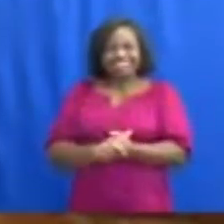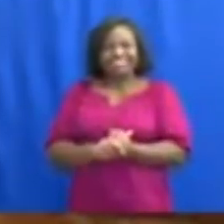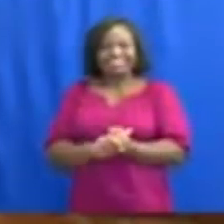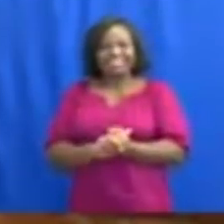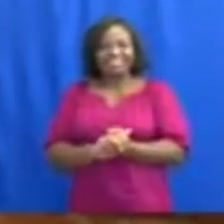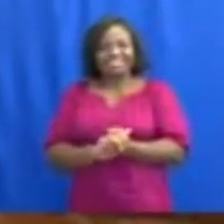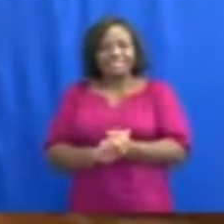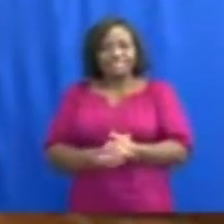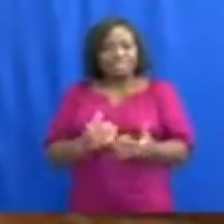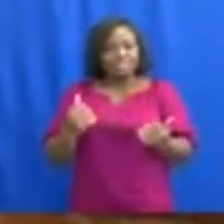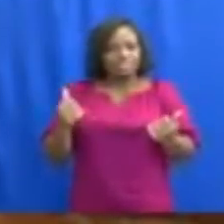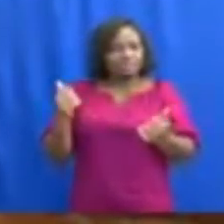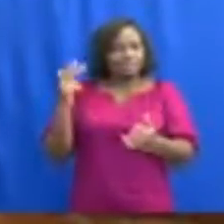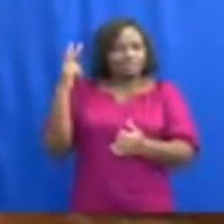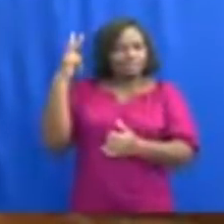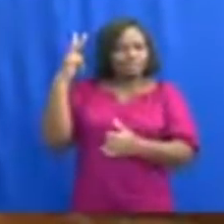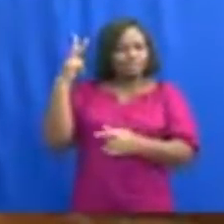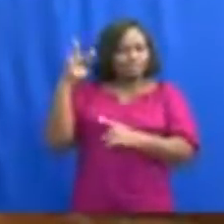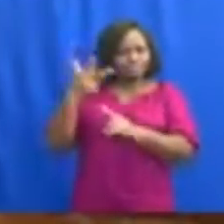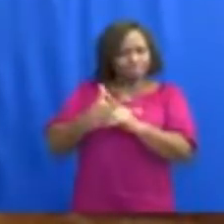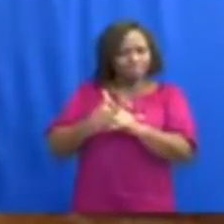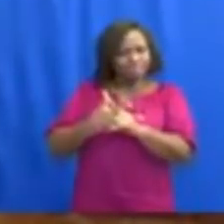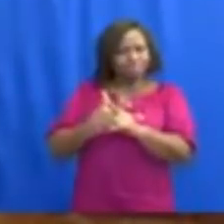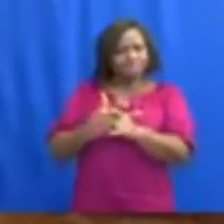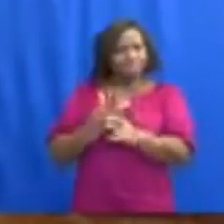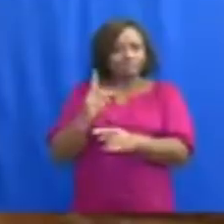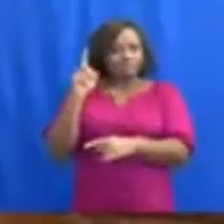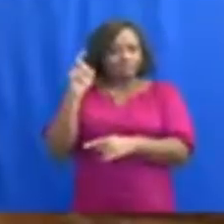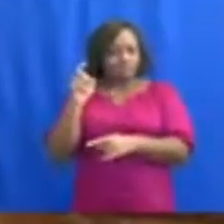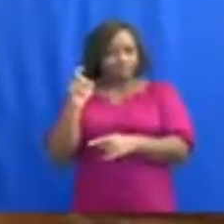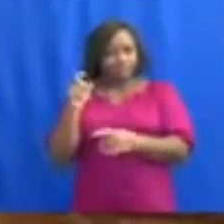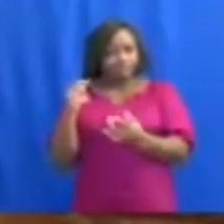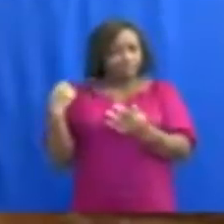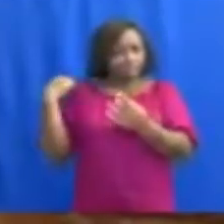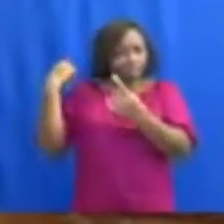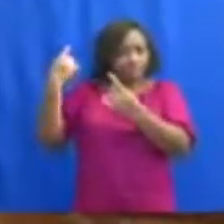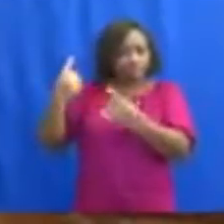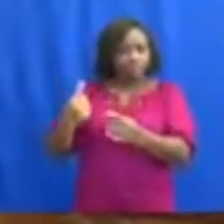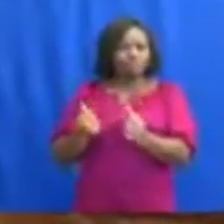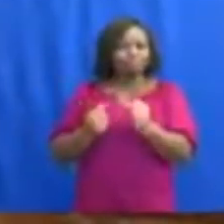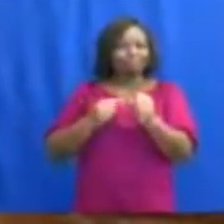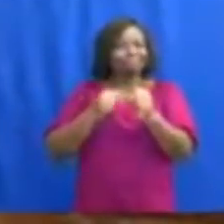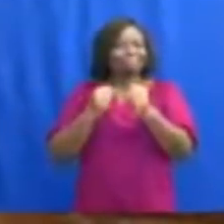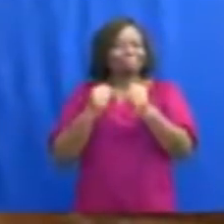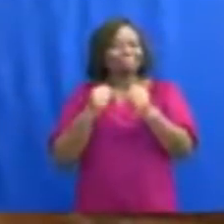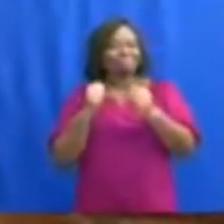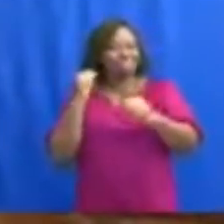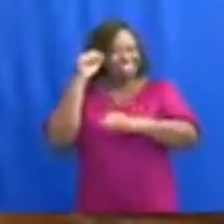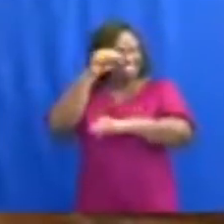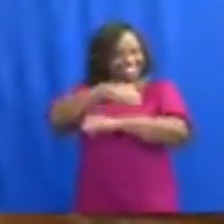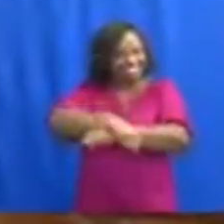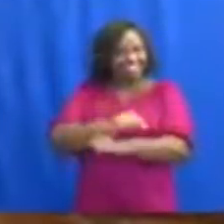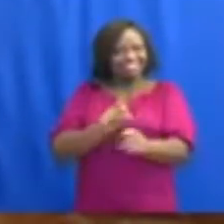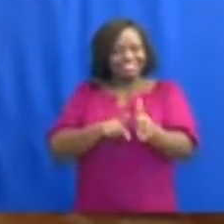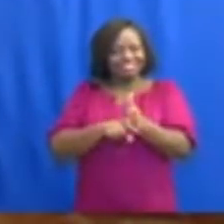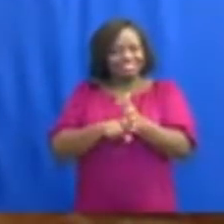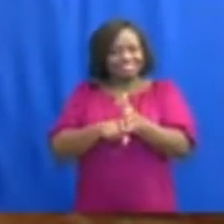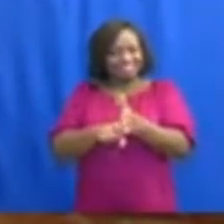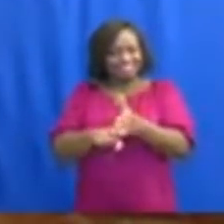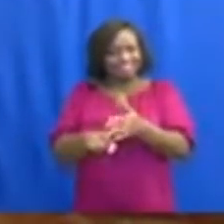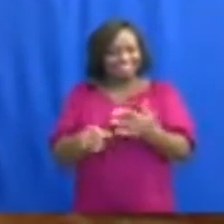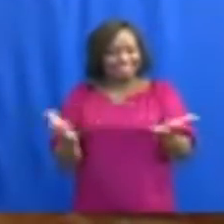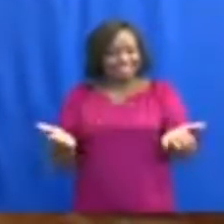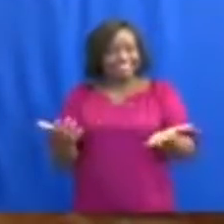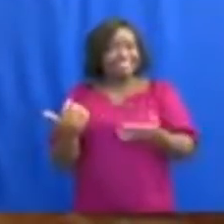It has been three and a half months since we began our fight to defeat the coronavirus pandemic